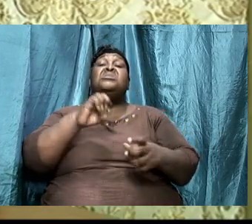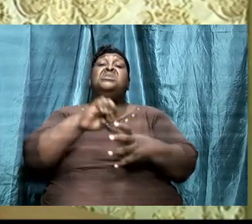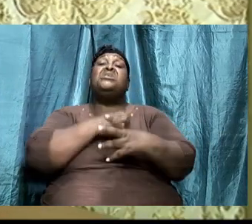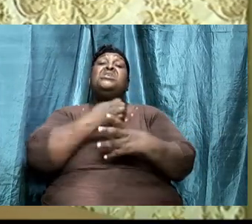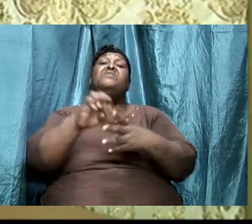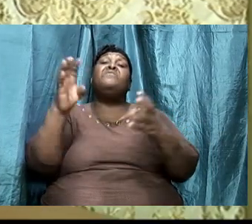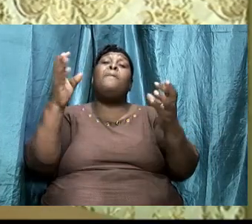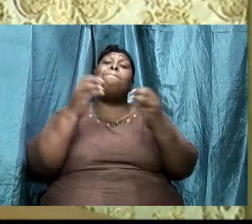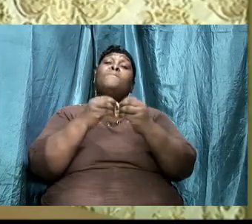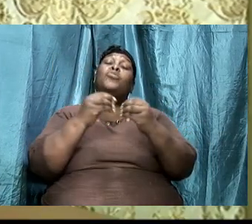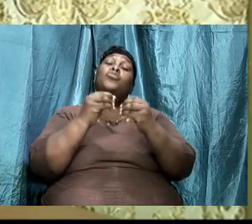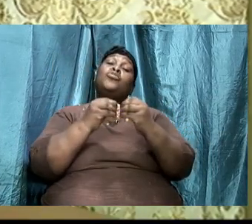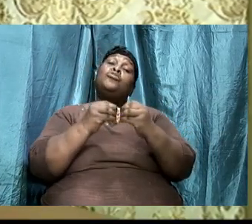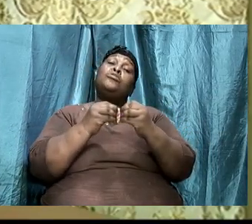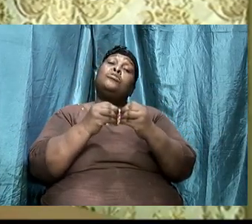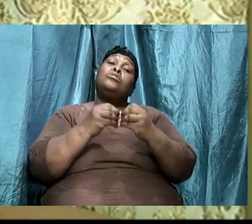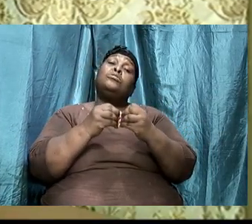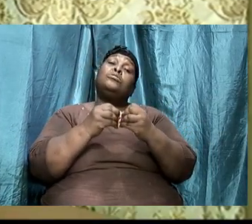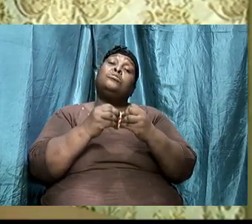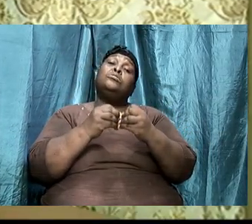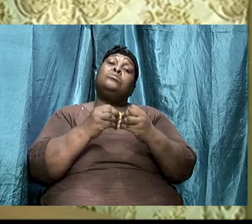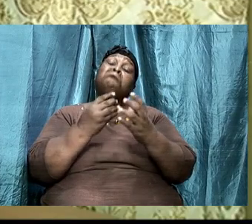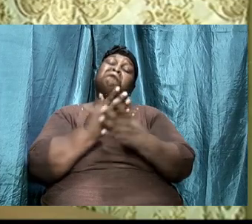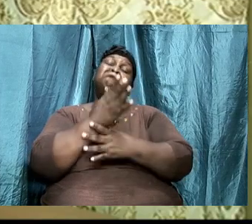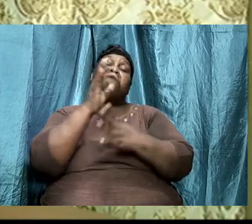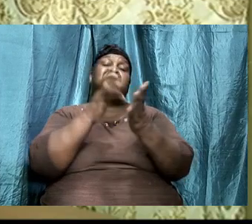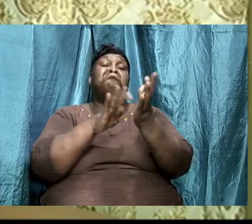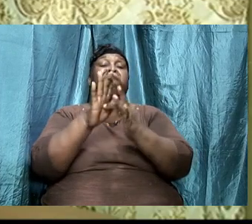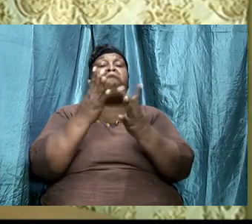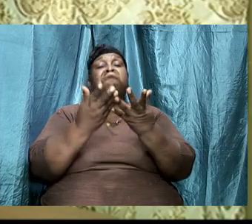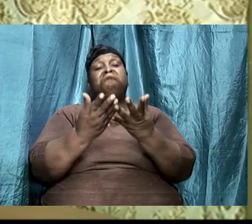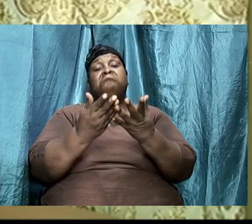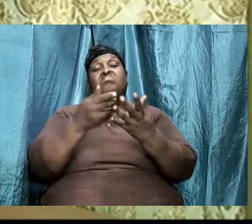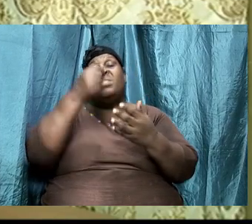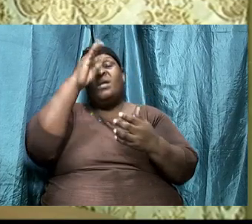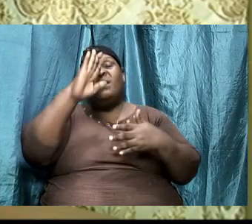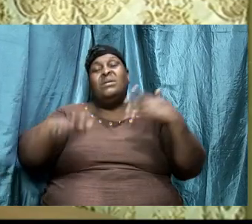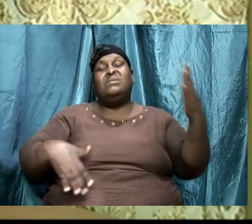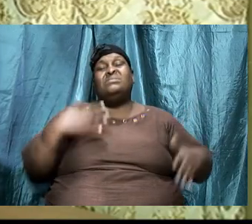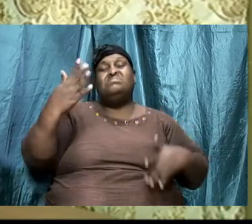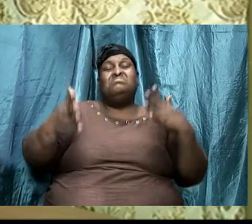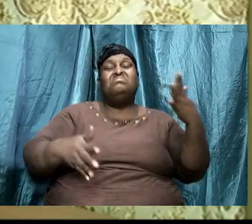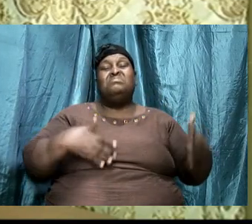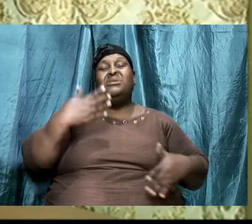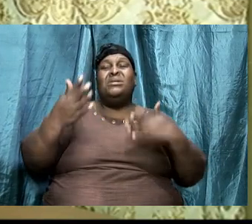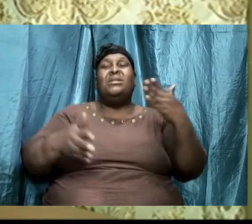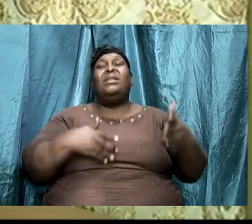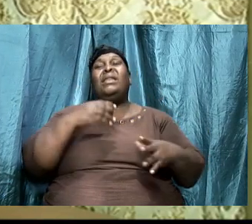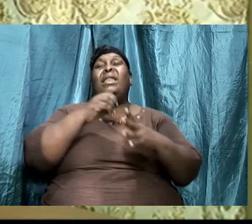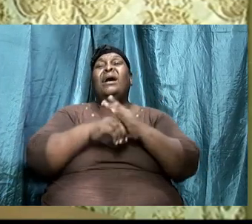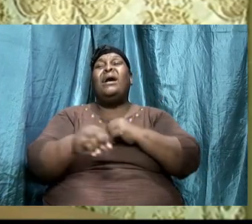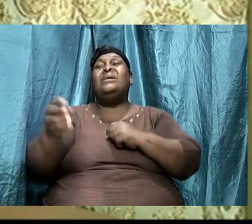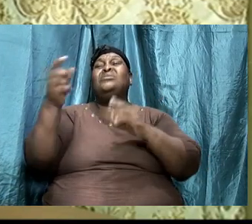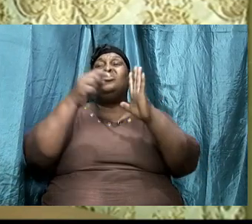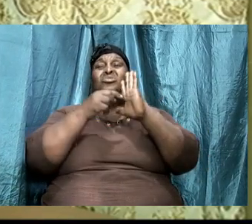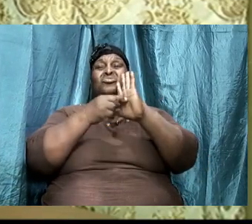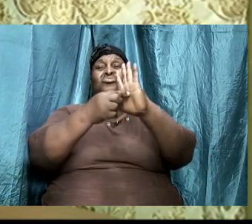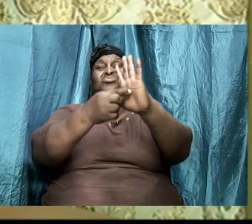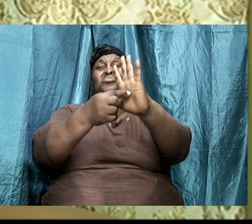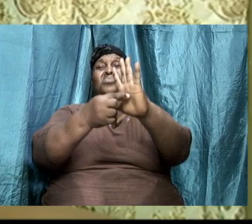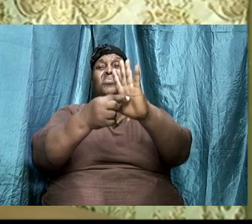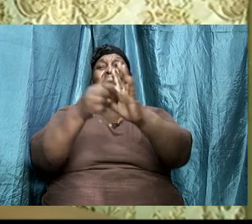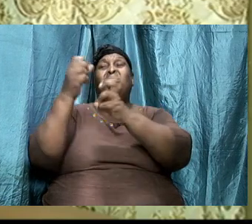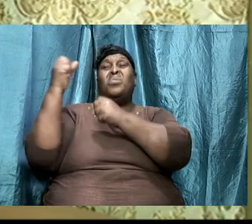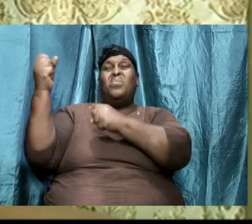through the Bible God delights in demonstrating his power in situation when